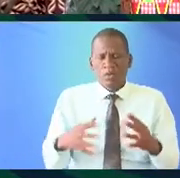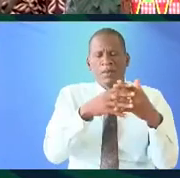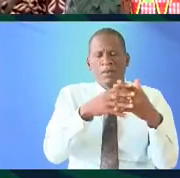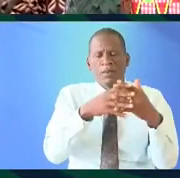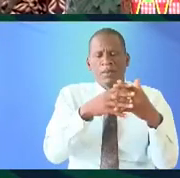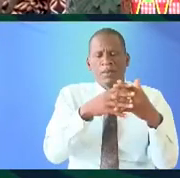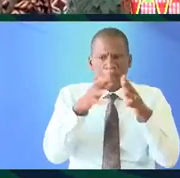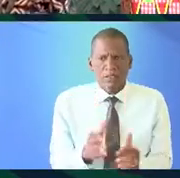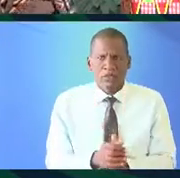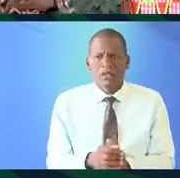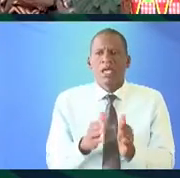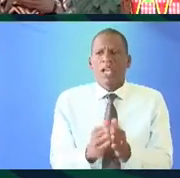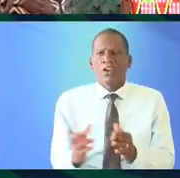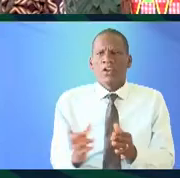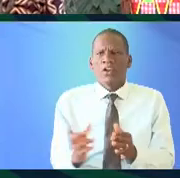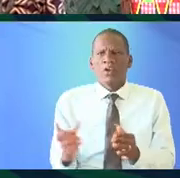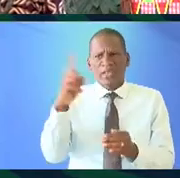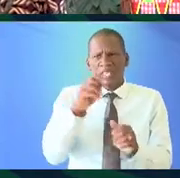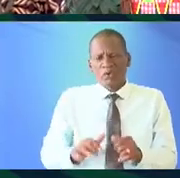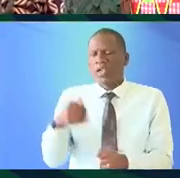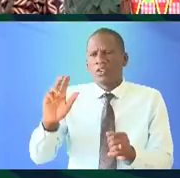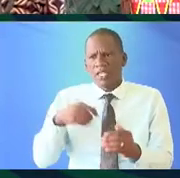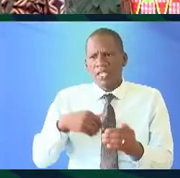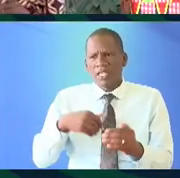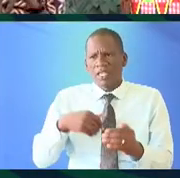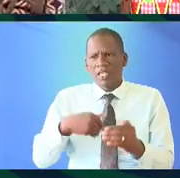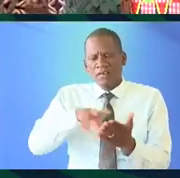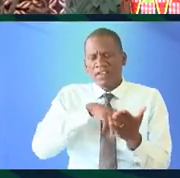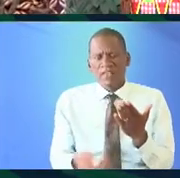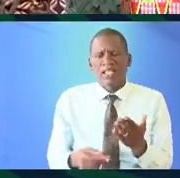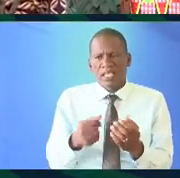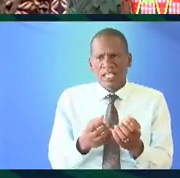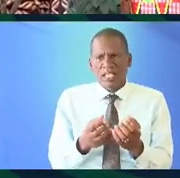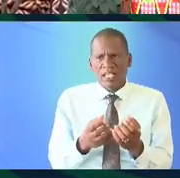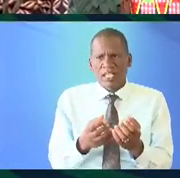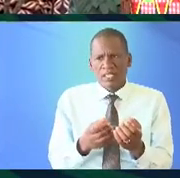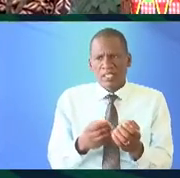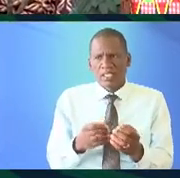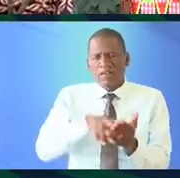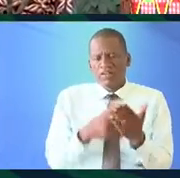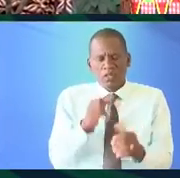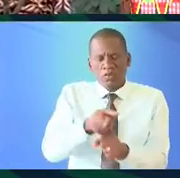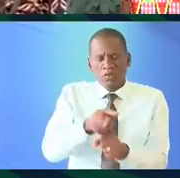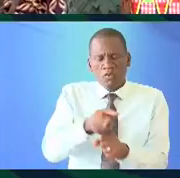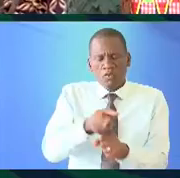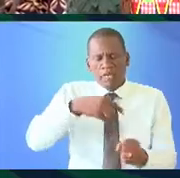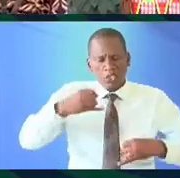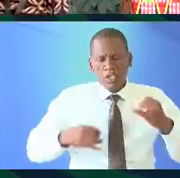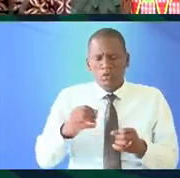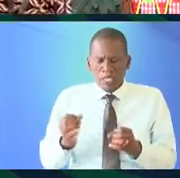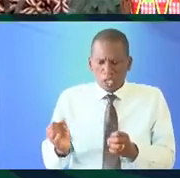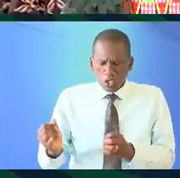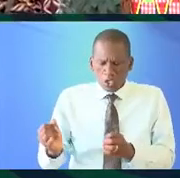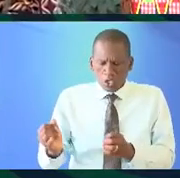was she was an American I think on the day she was leaving Kenya after having failed to excite us with